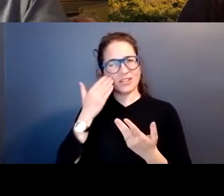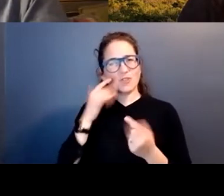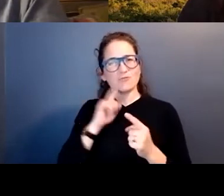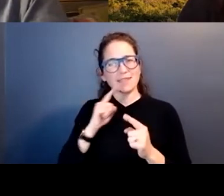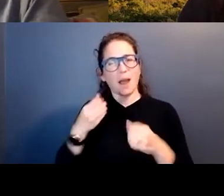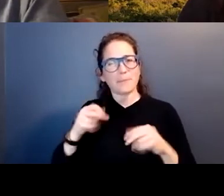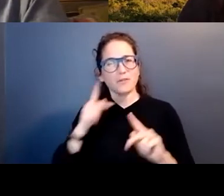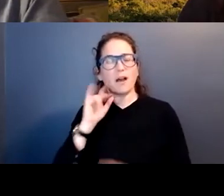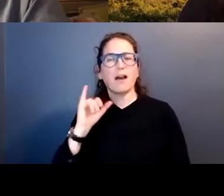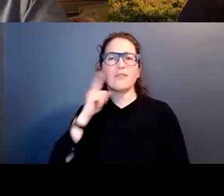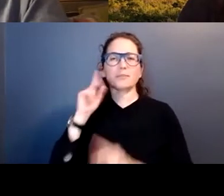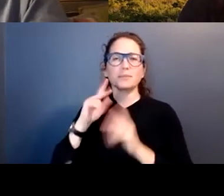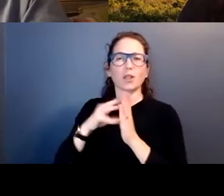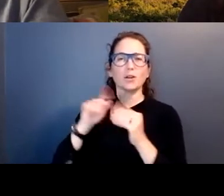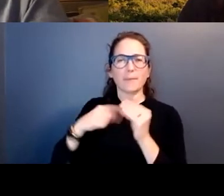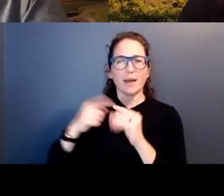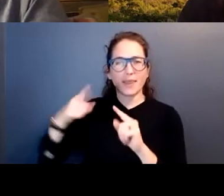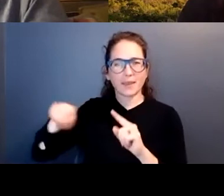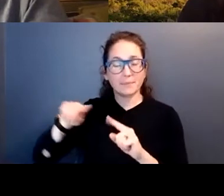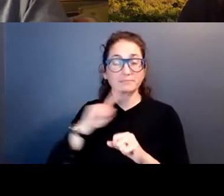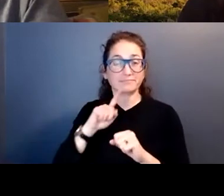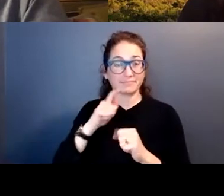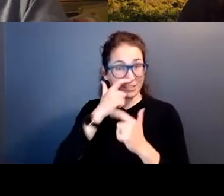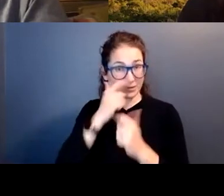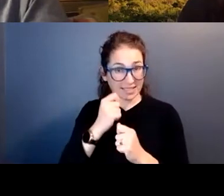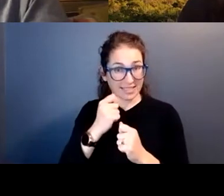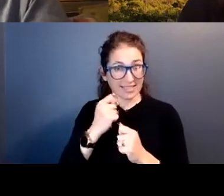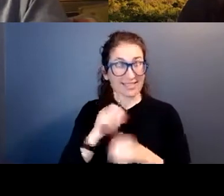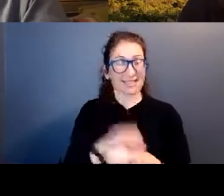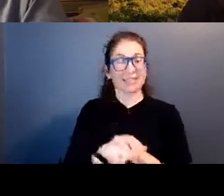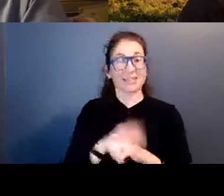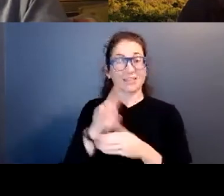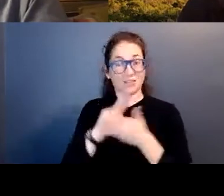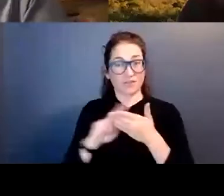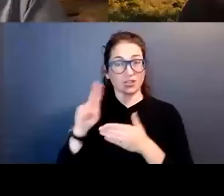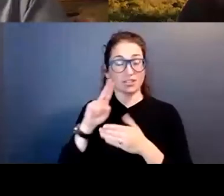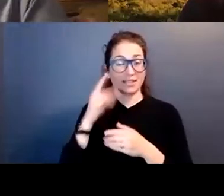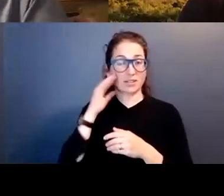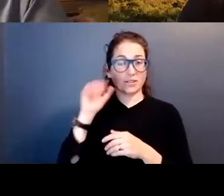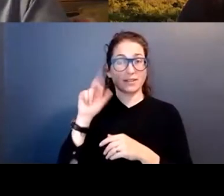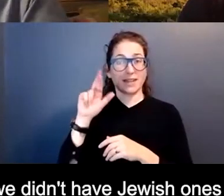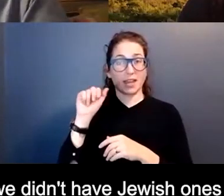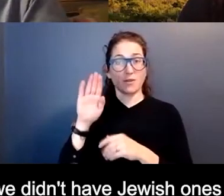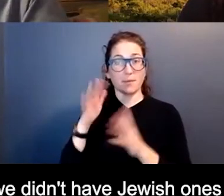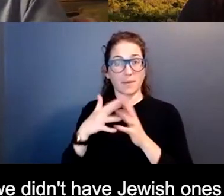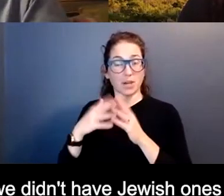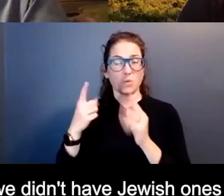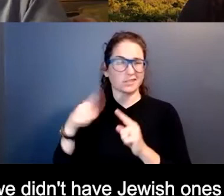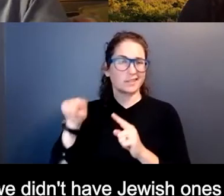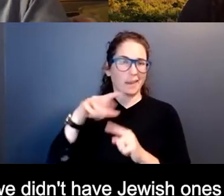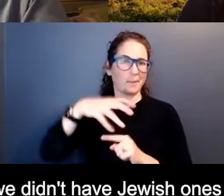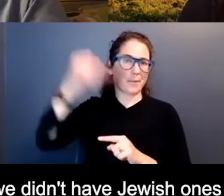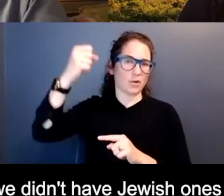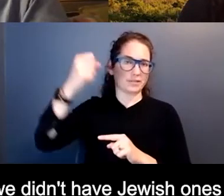for people to learn about them. And what was really interesting is this, the university pulled the Arab American ones because they said that,